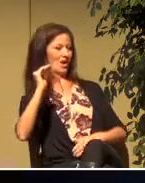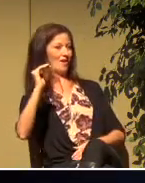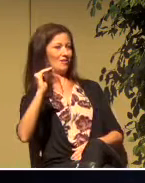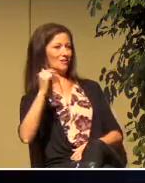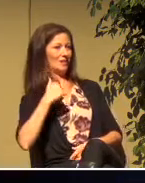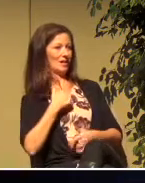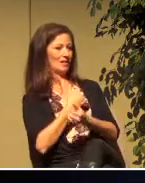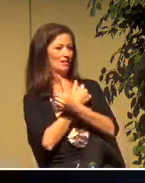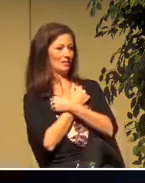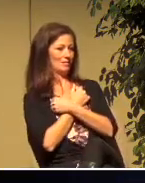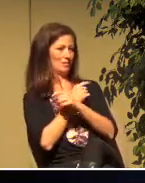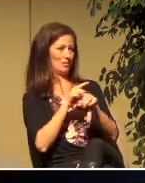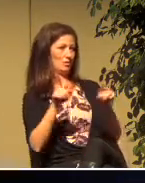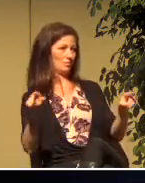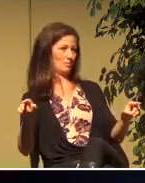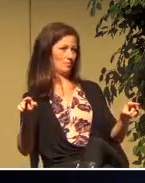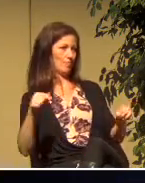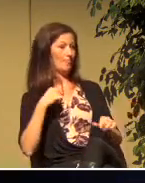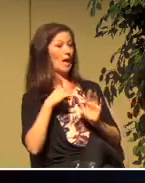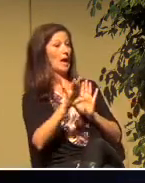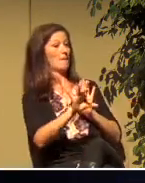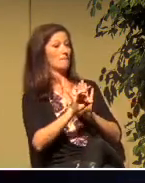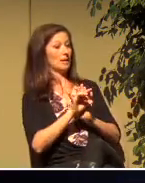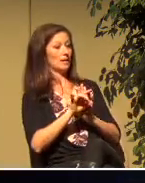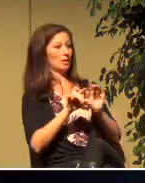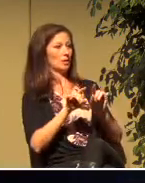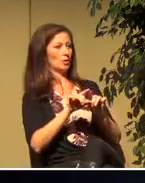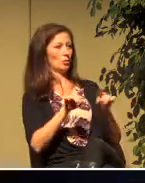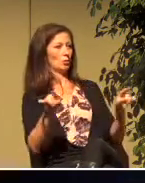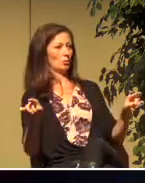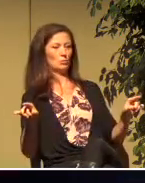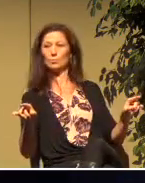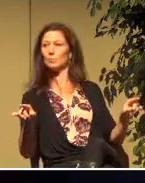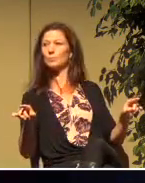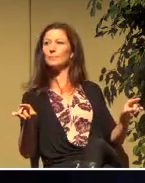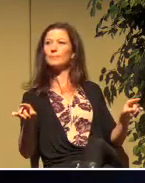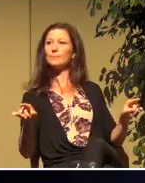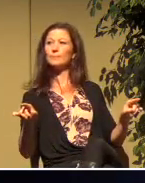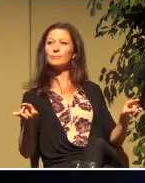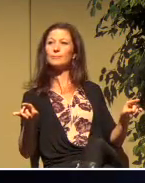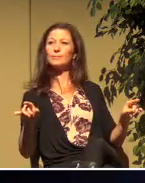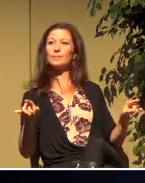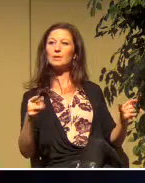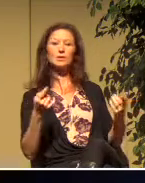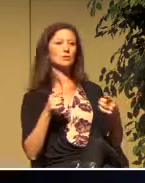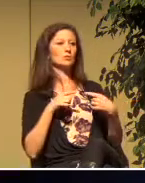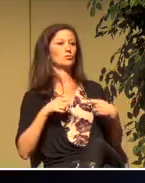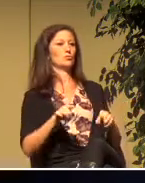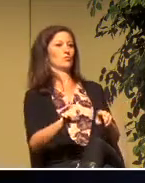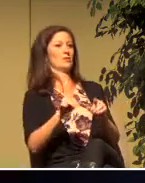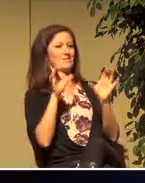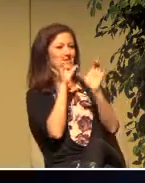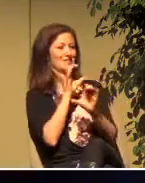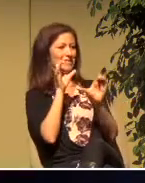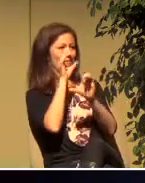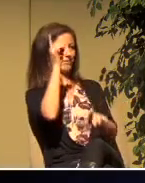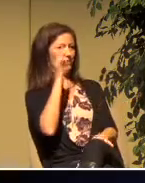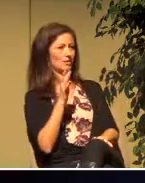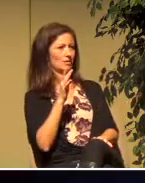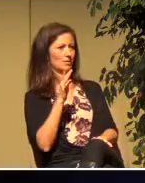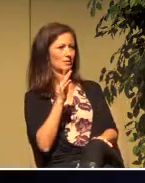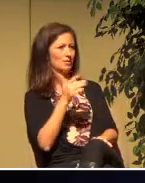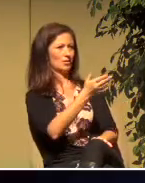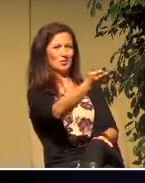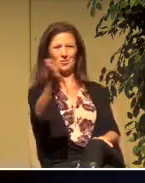instrument as you as a church stand at the cusp as you are seeking God see you are already much